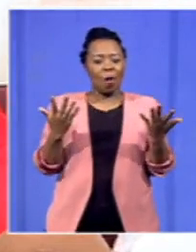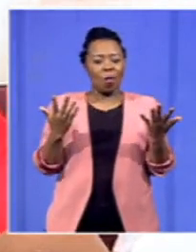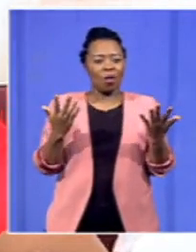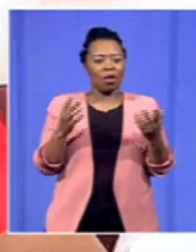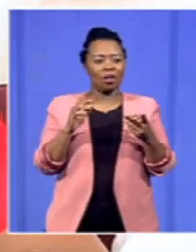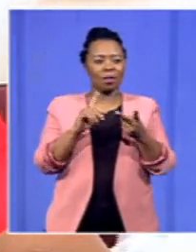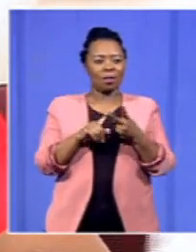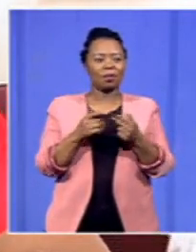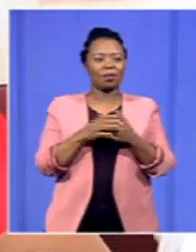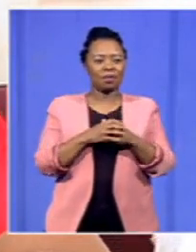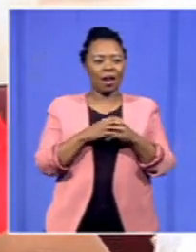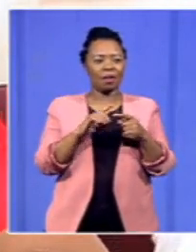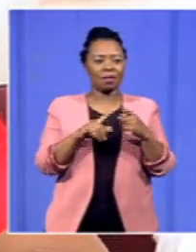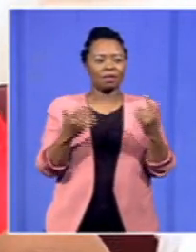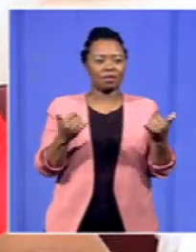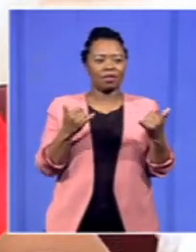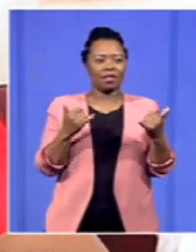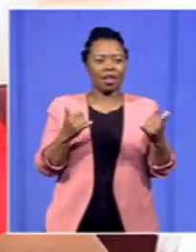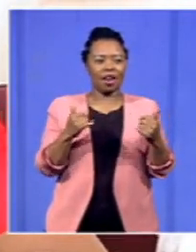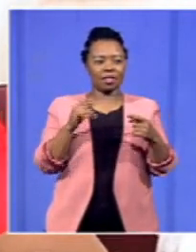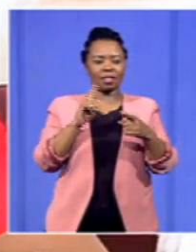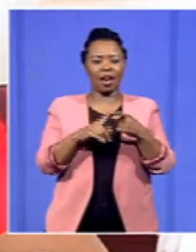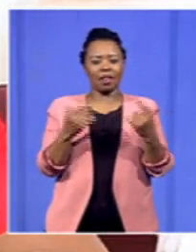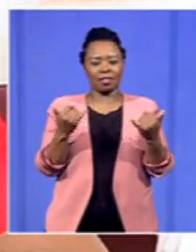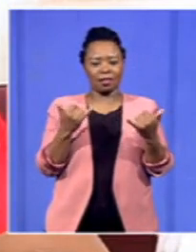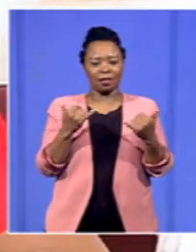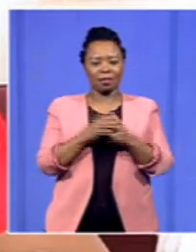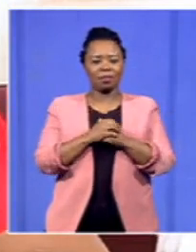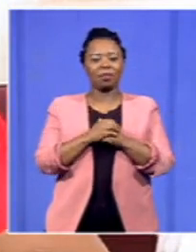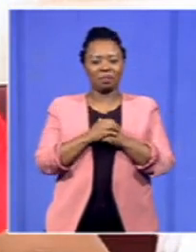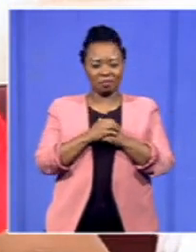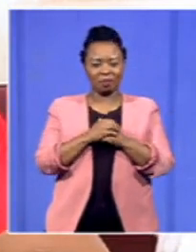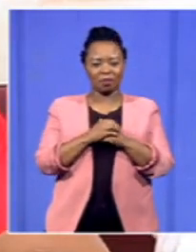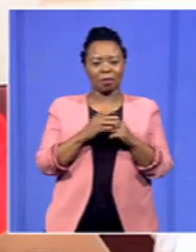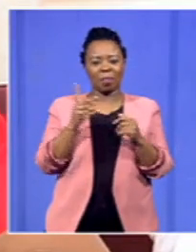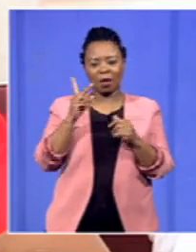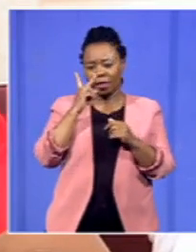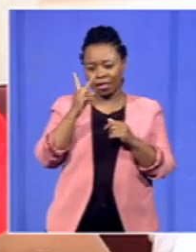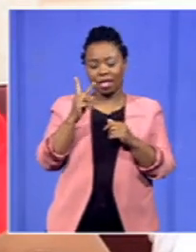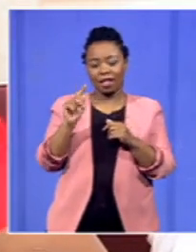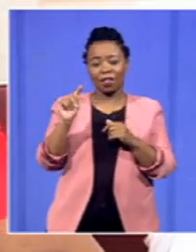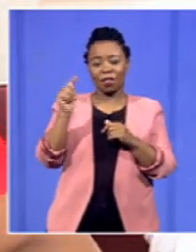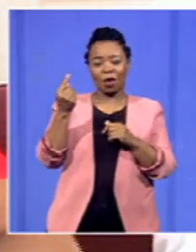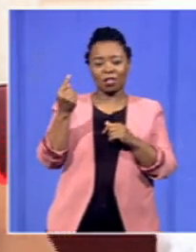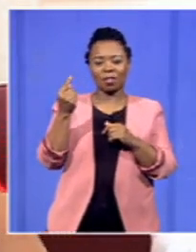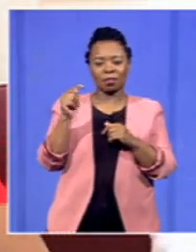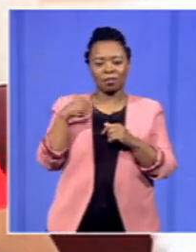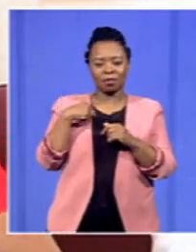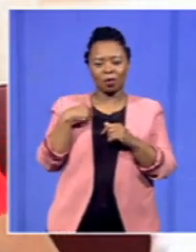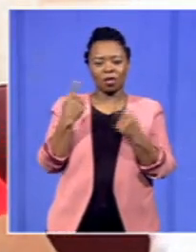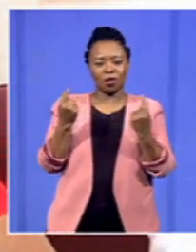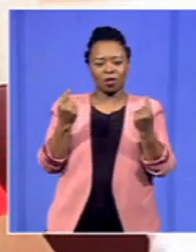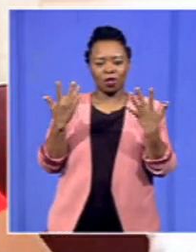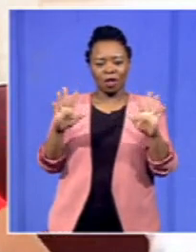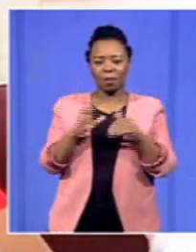going to treasure. So, yes, we did engage our counterparts. And this is not the first call that we have made. We